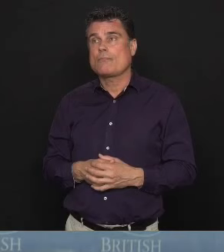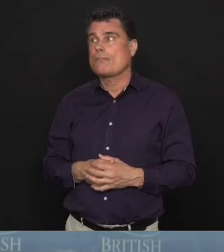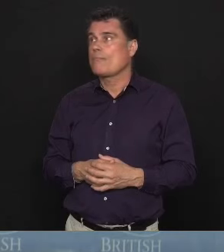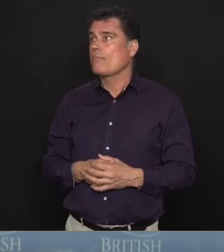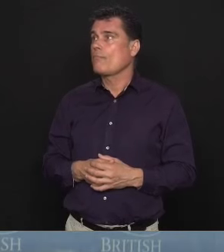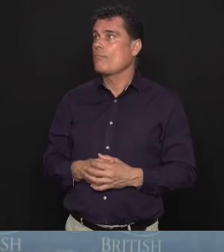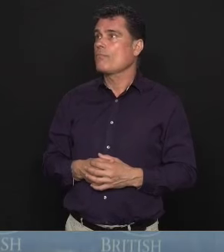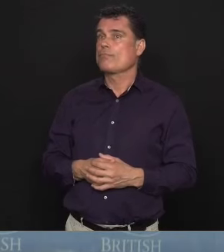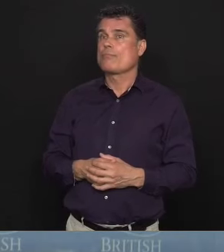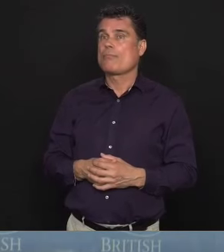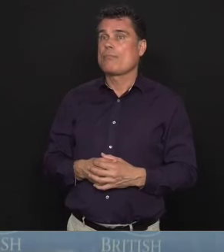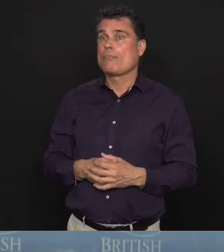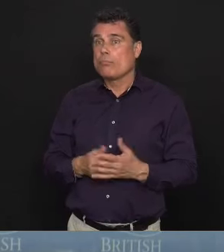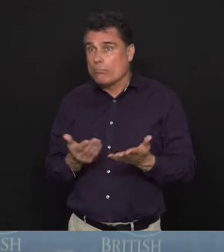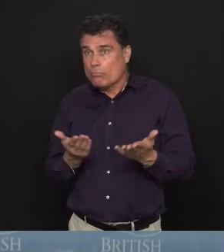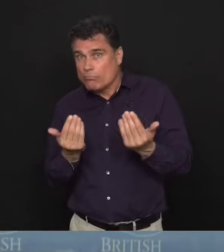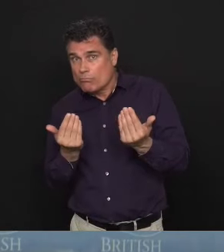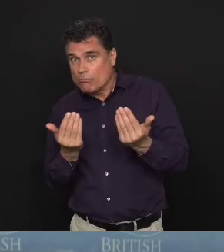Alison, you there?